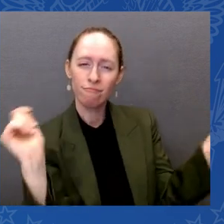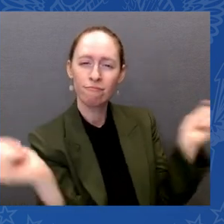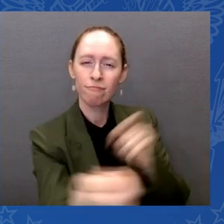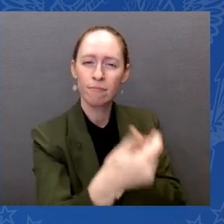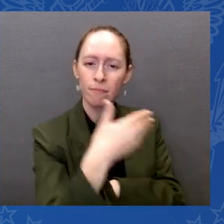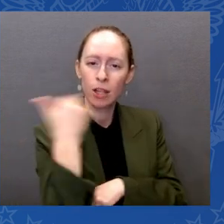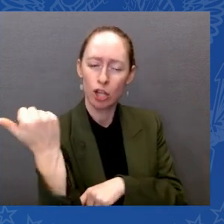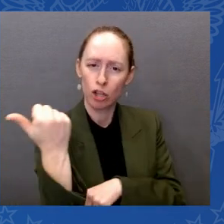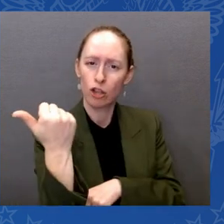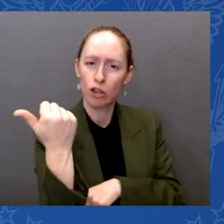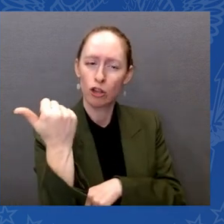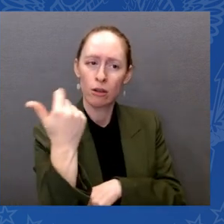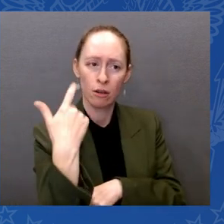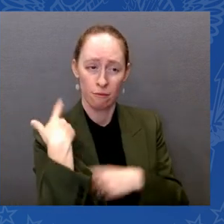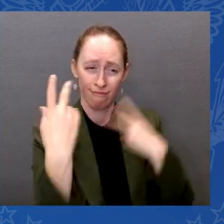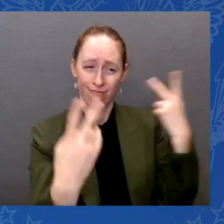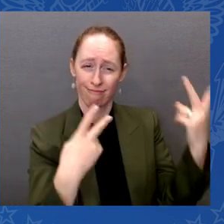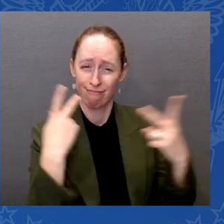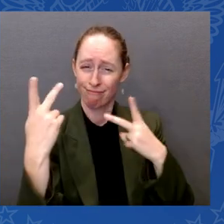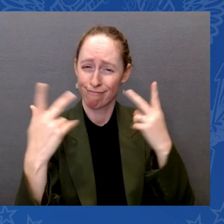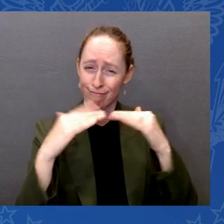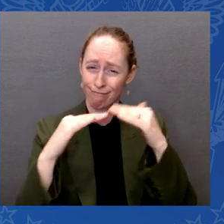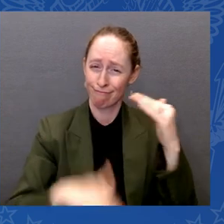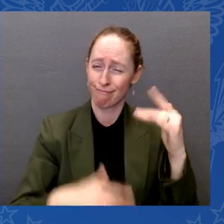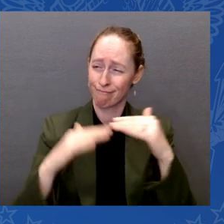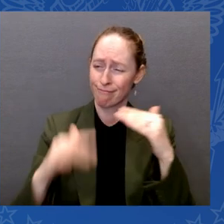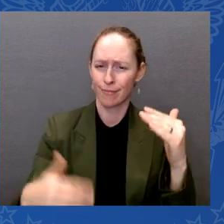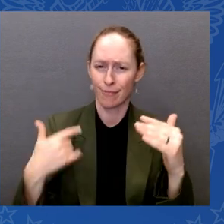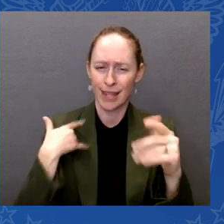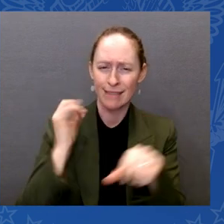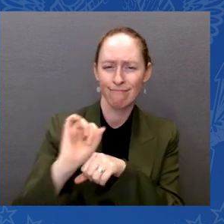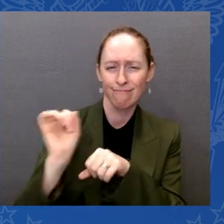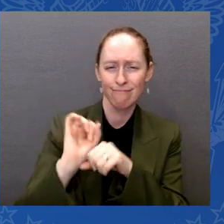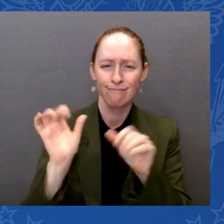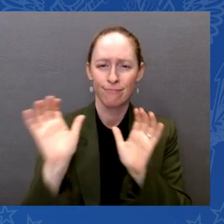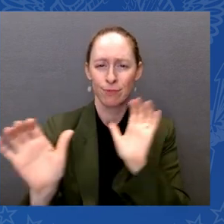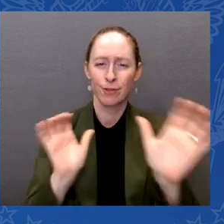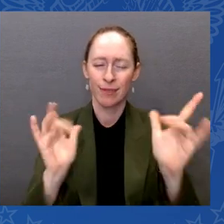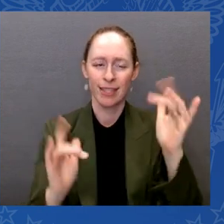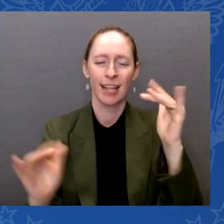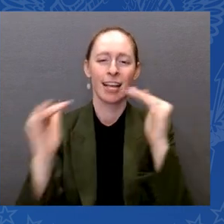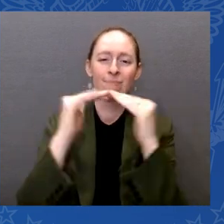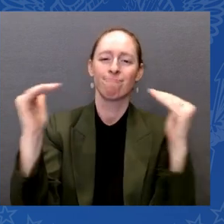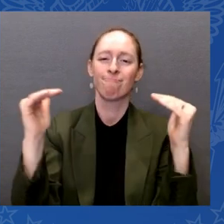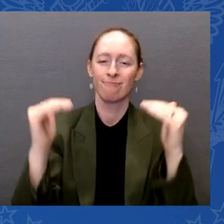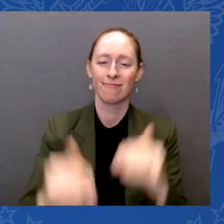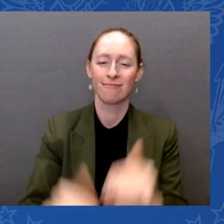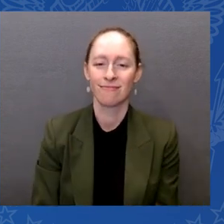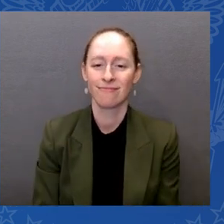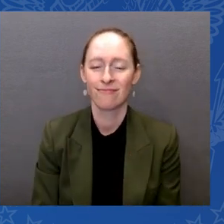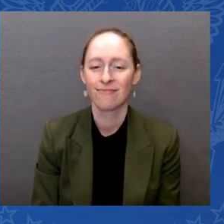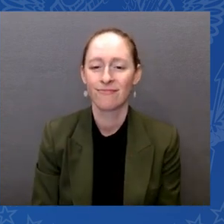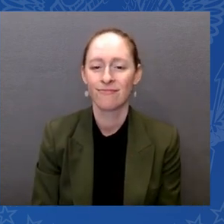Tonight, we celebrate disability, the power and the pride.